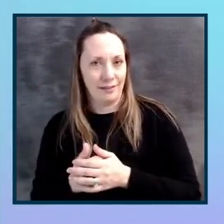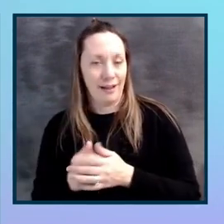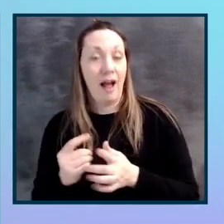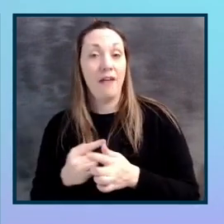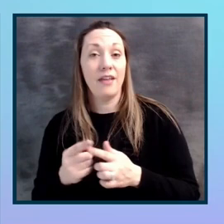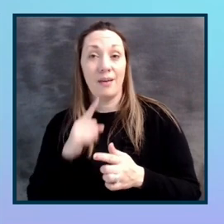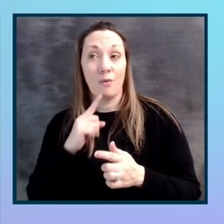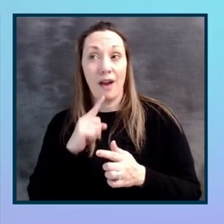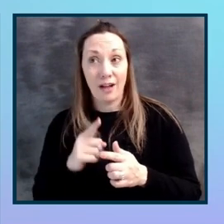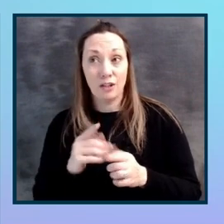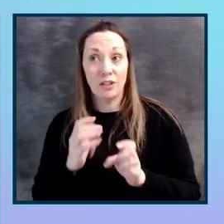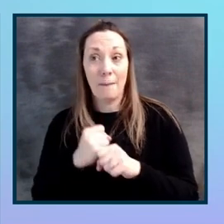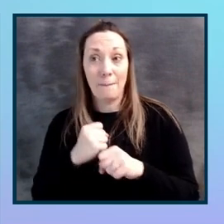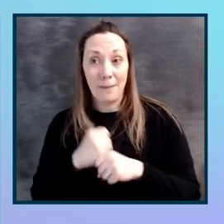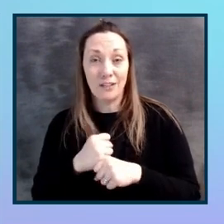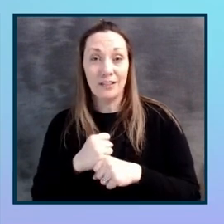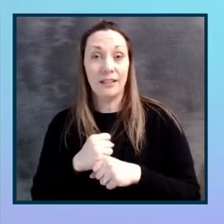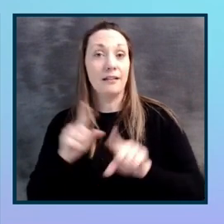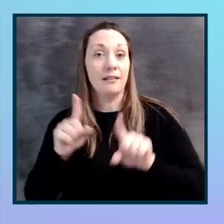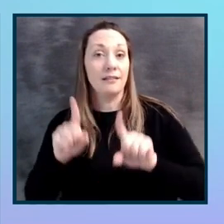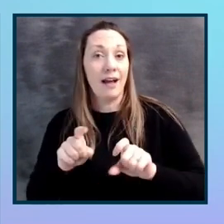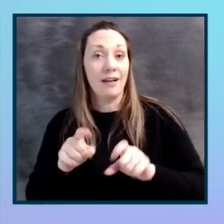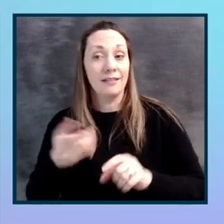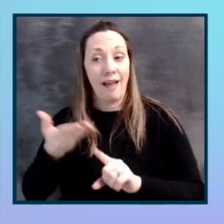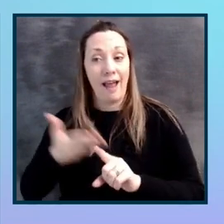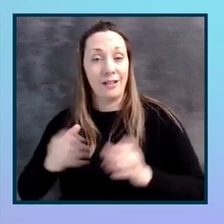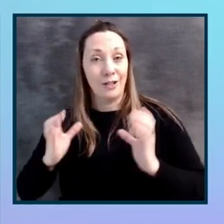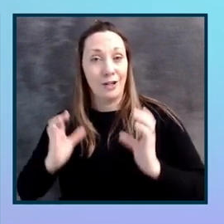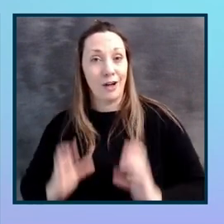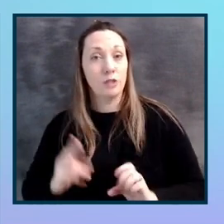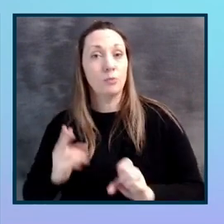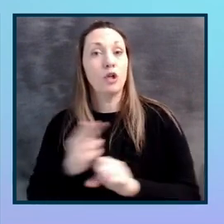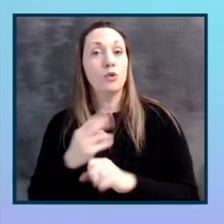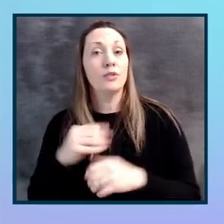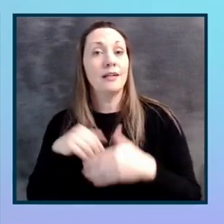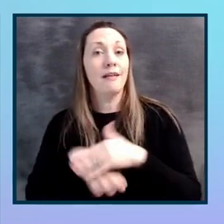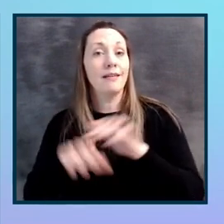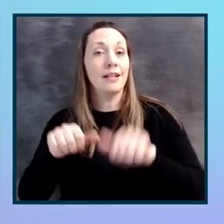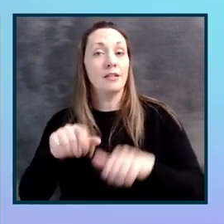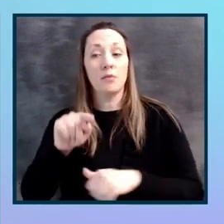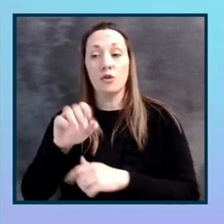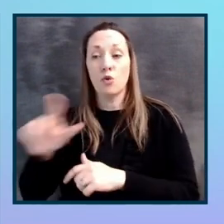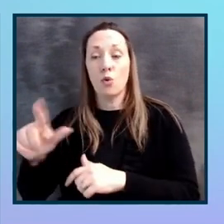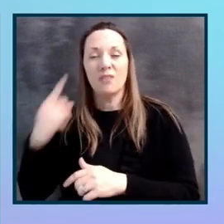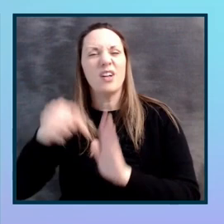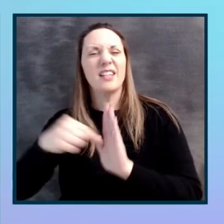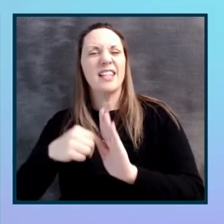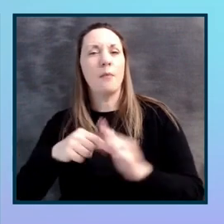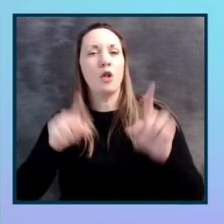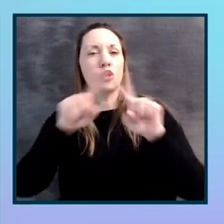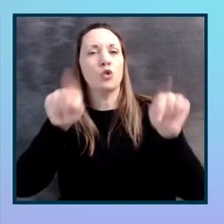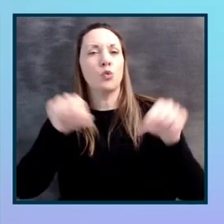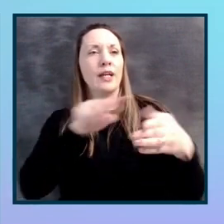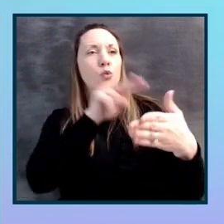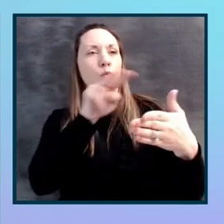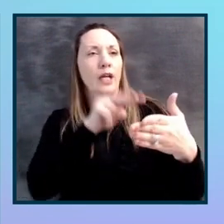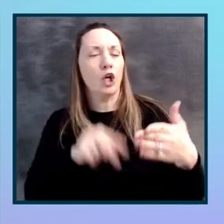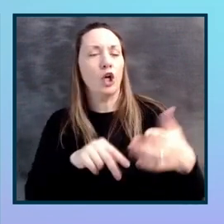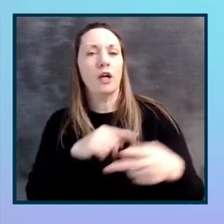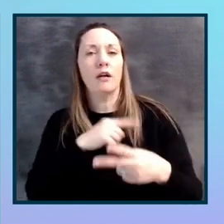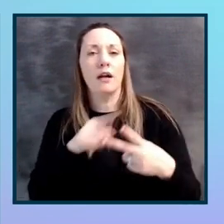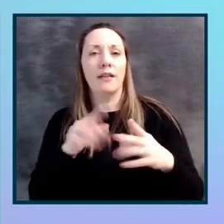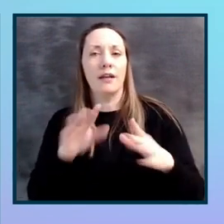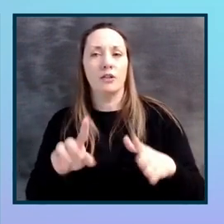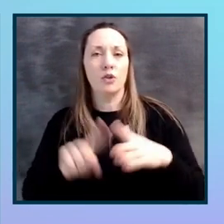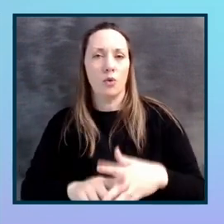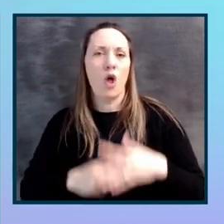actually building tests out as a customer using accessible tools like a screen reader to build a test plan and to launch